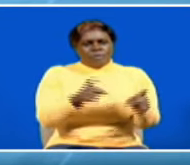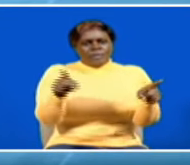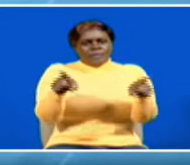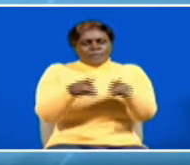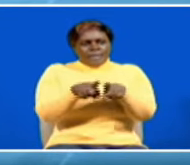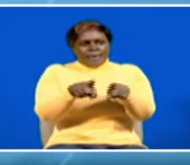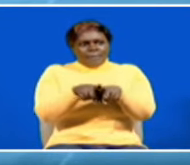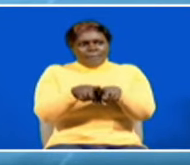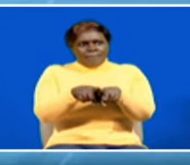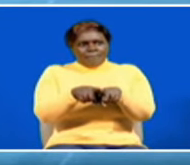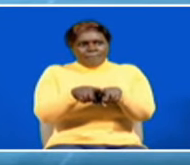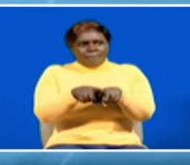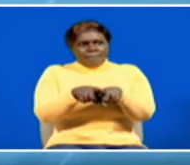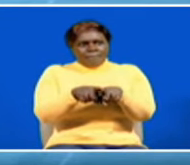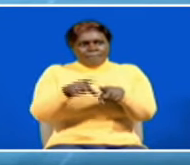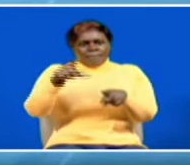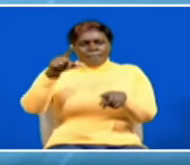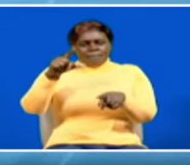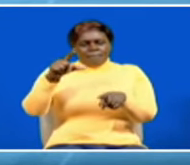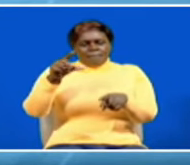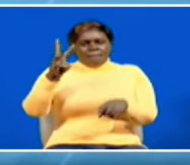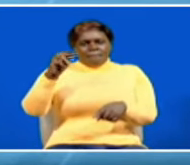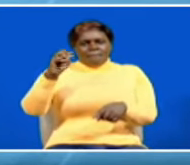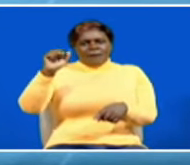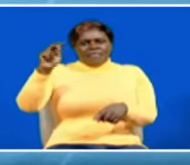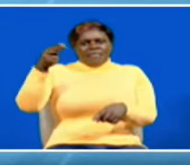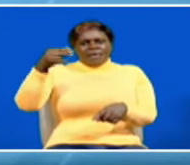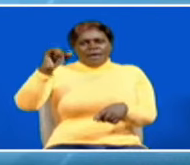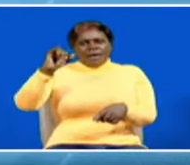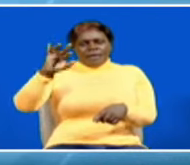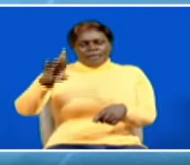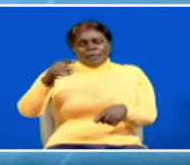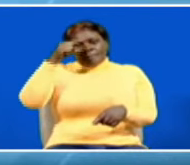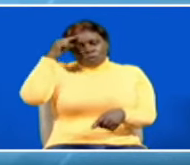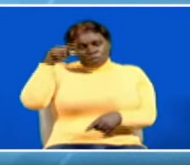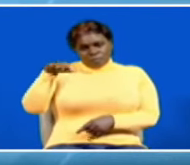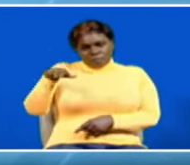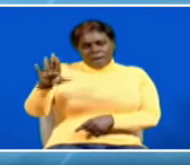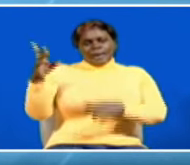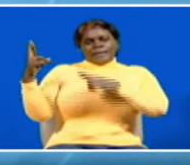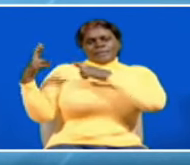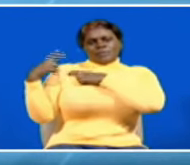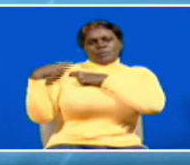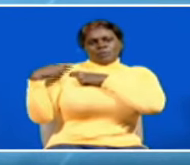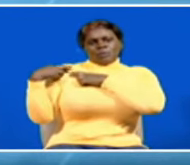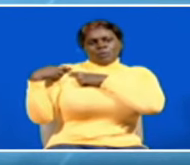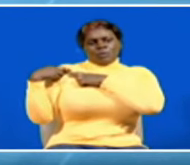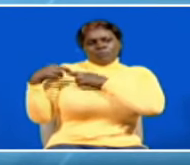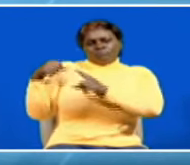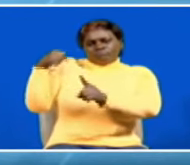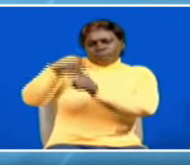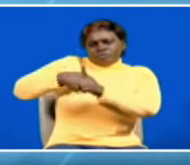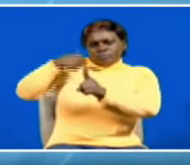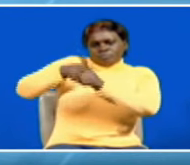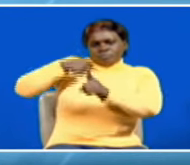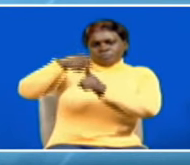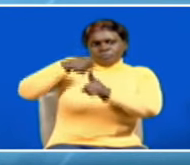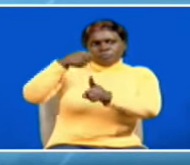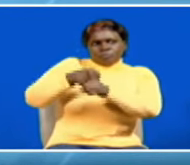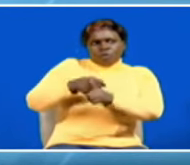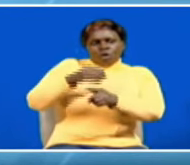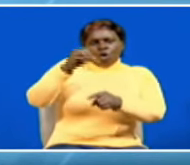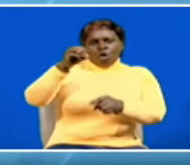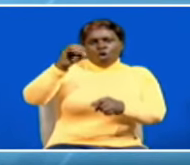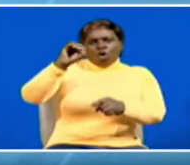to the one won by late wangari madhai this is because of the role she played on fighting for the owino